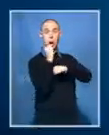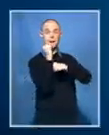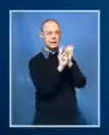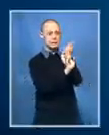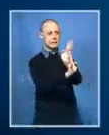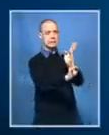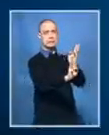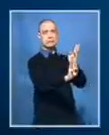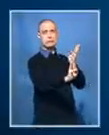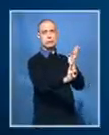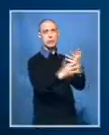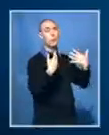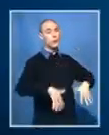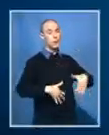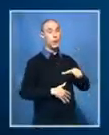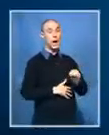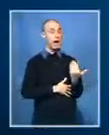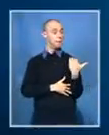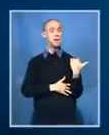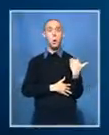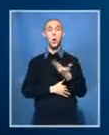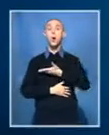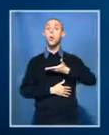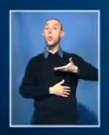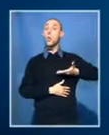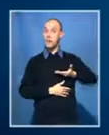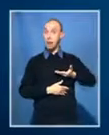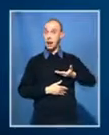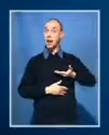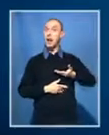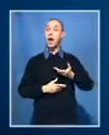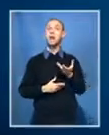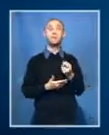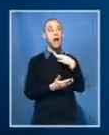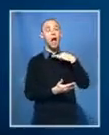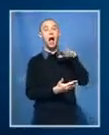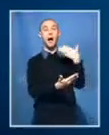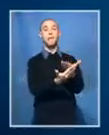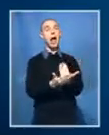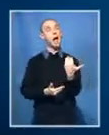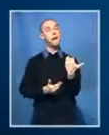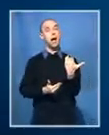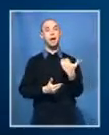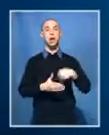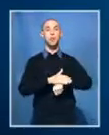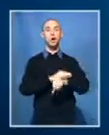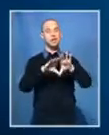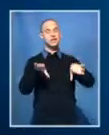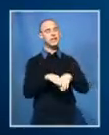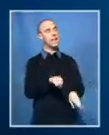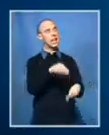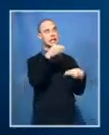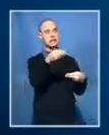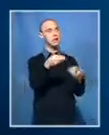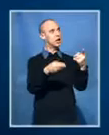Early this year, a woman applying for a birth certificate was assaulted by a staff member. That employee was